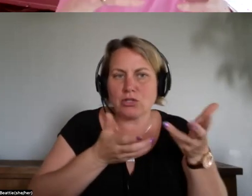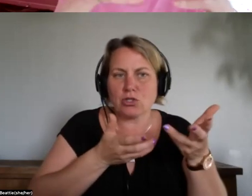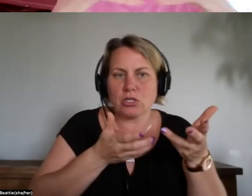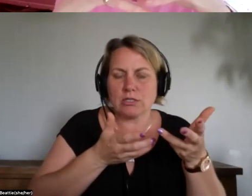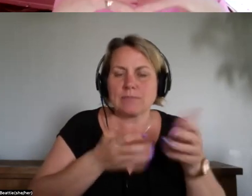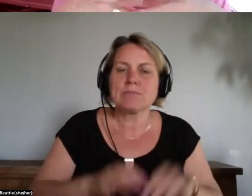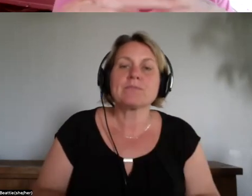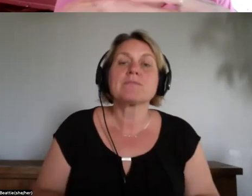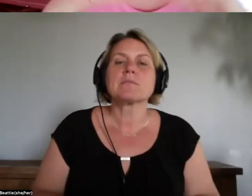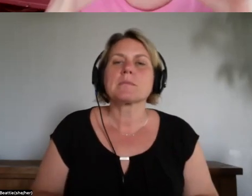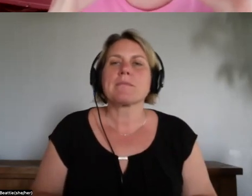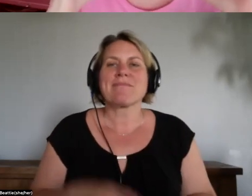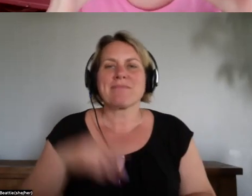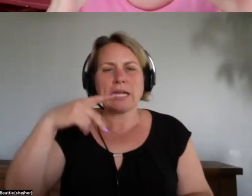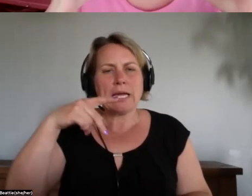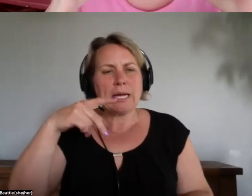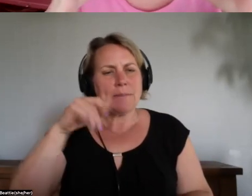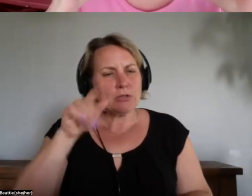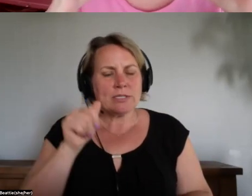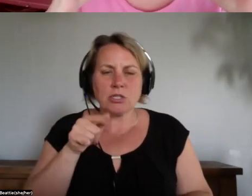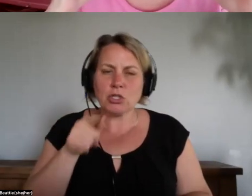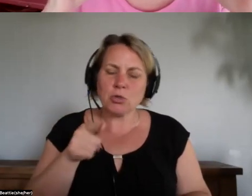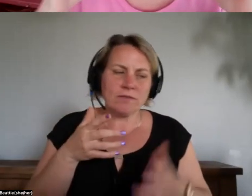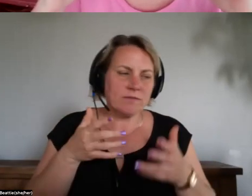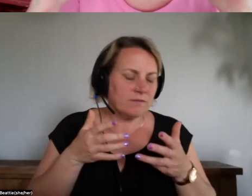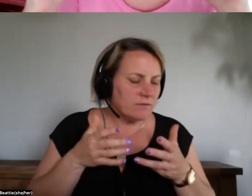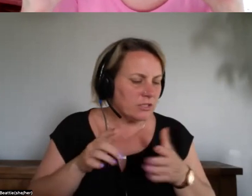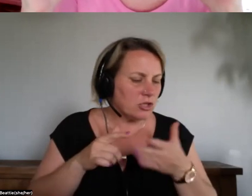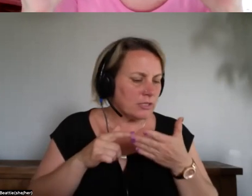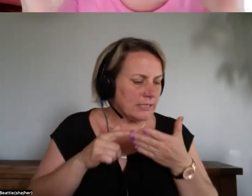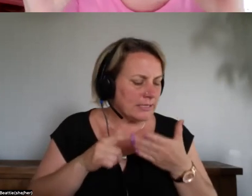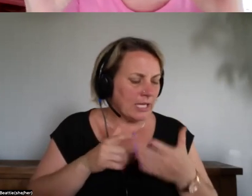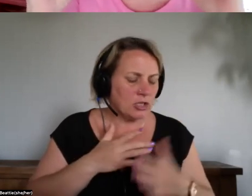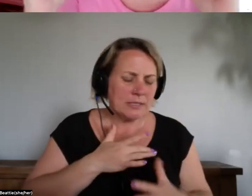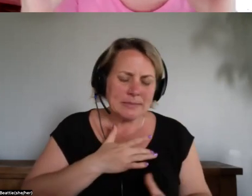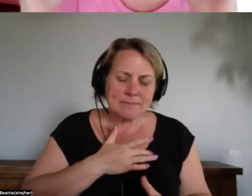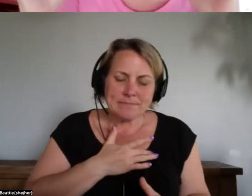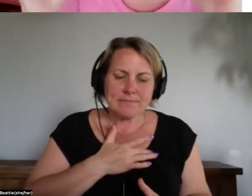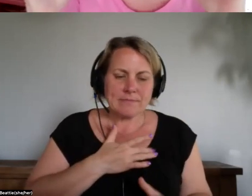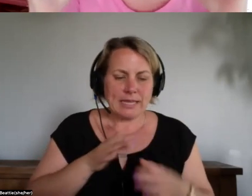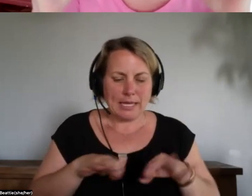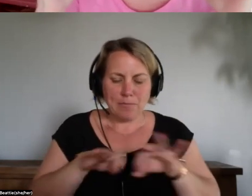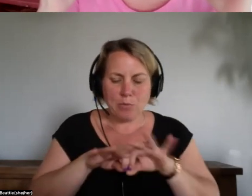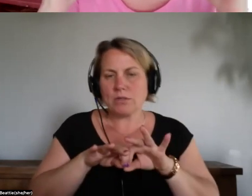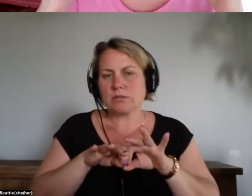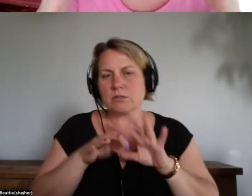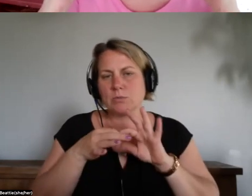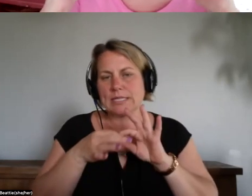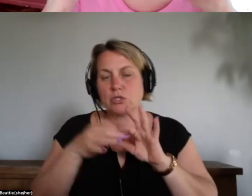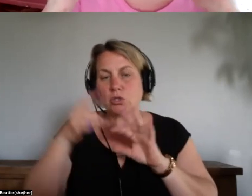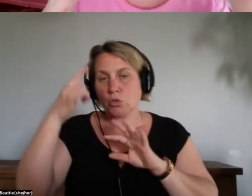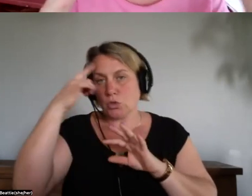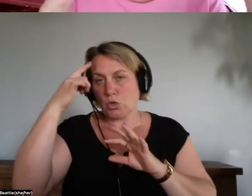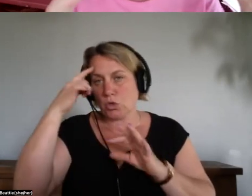passionately about the importance of um neurofeedback in